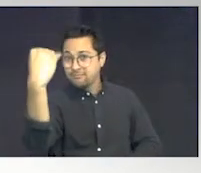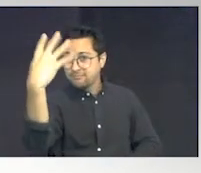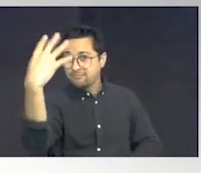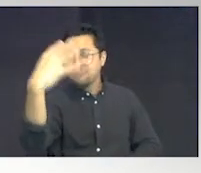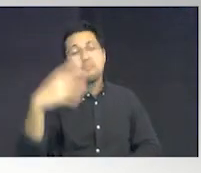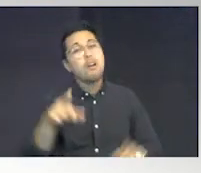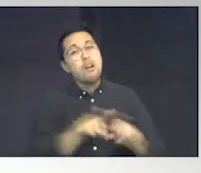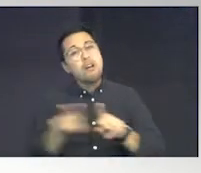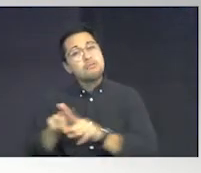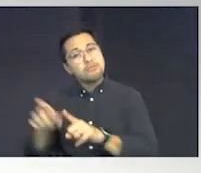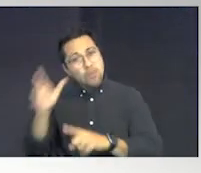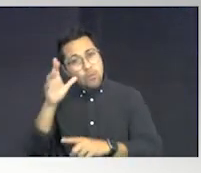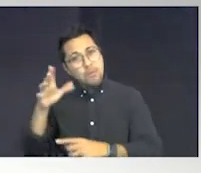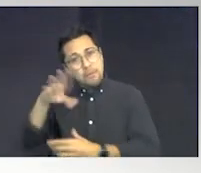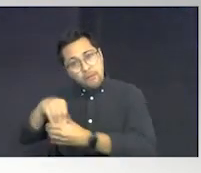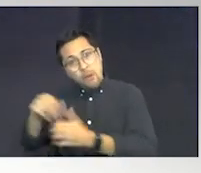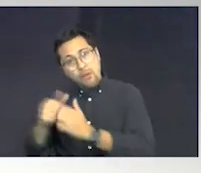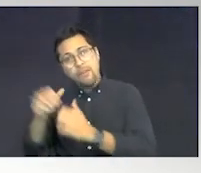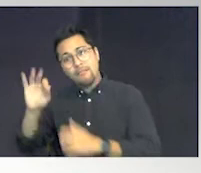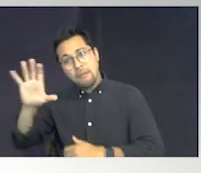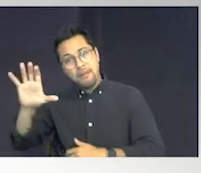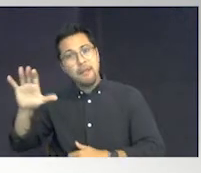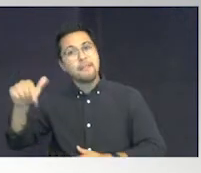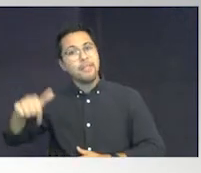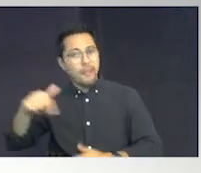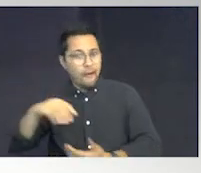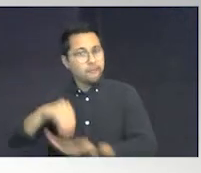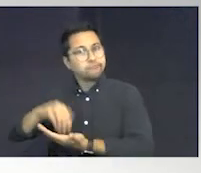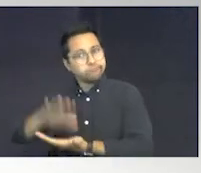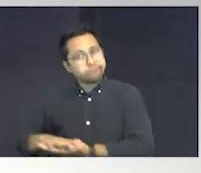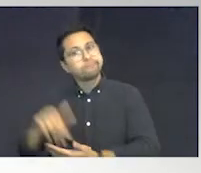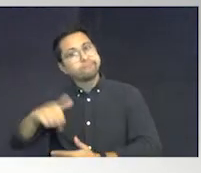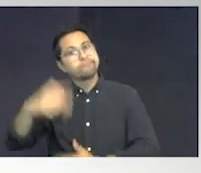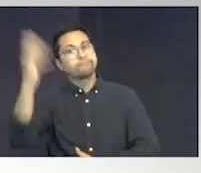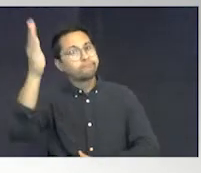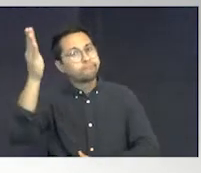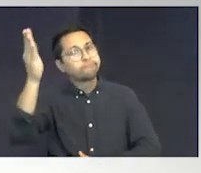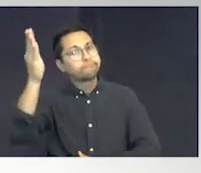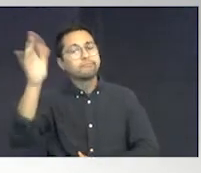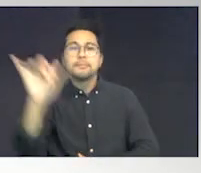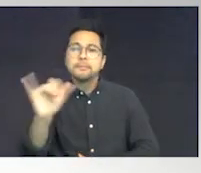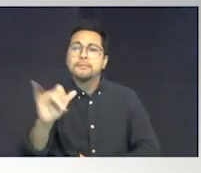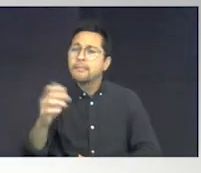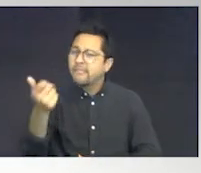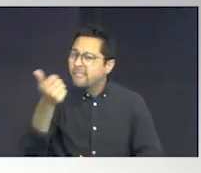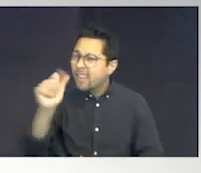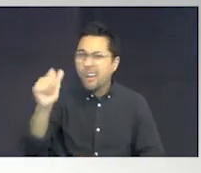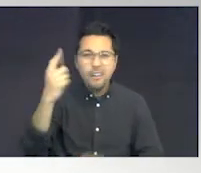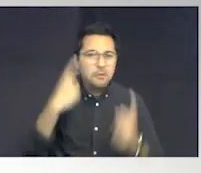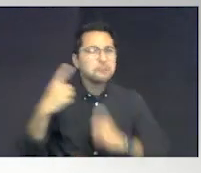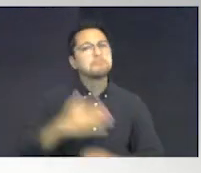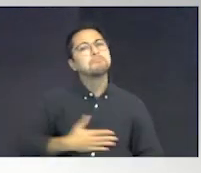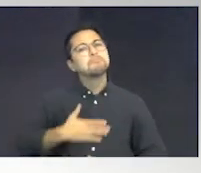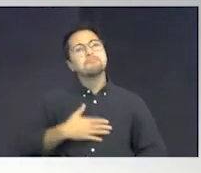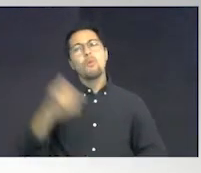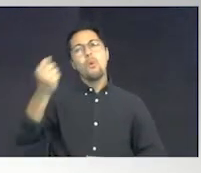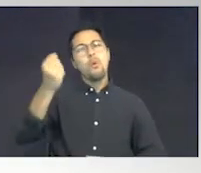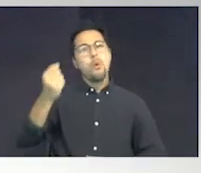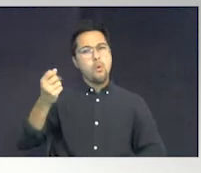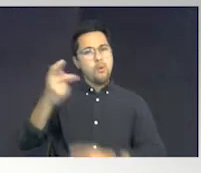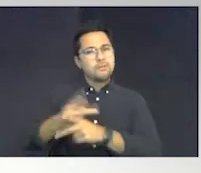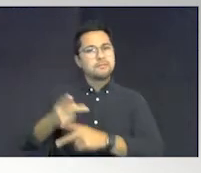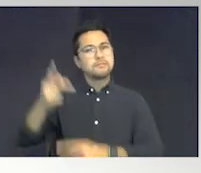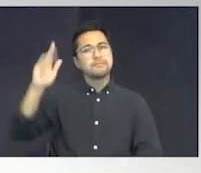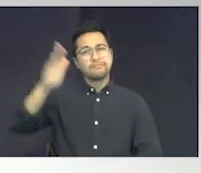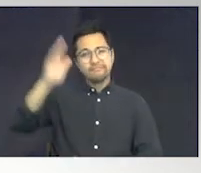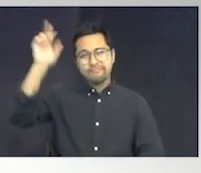the Family Cafe. They are also taping. So, again, if you have questions, please hold them to the end, because we have a lot